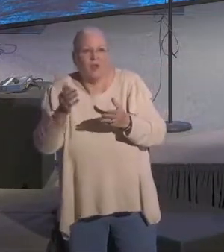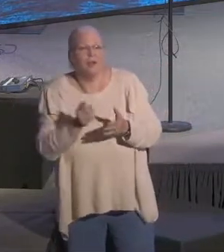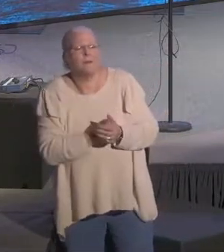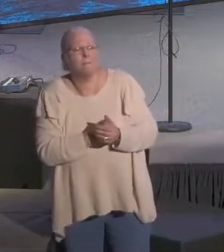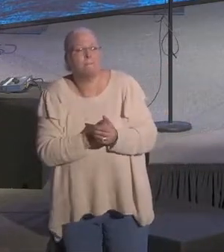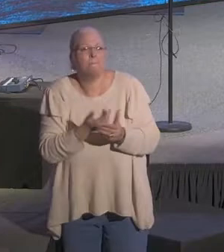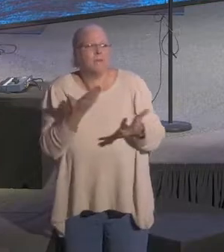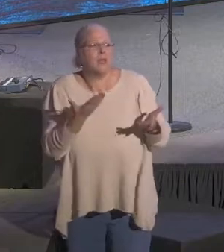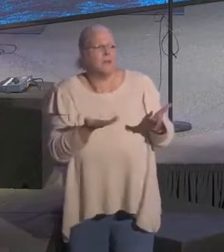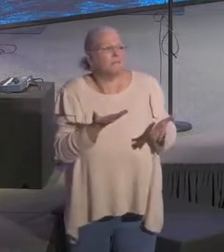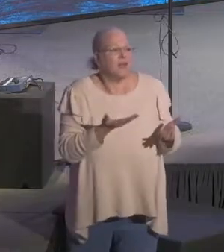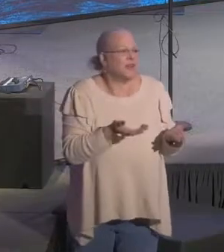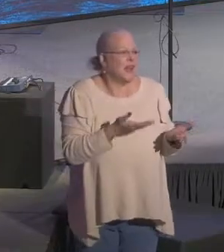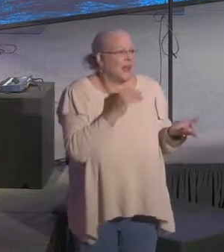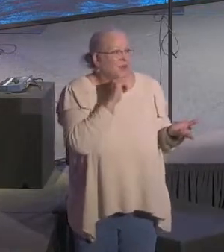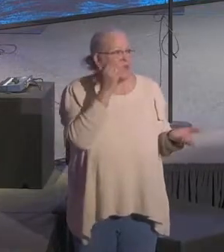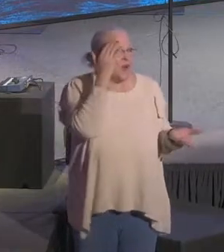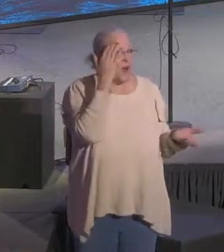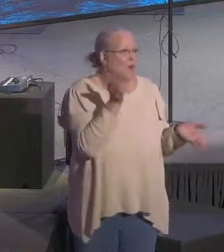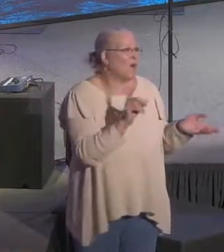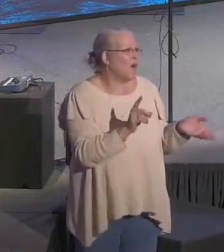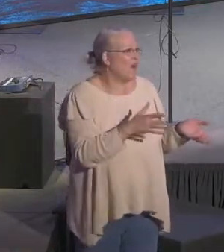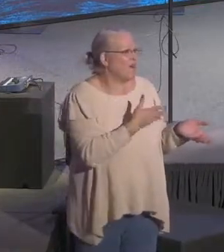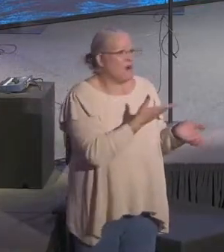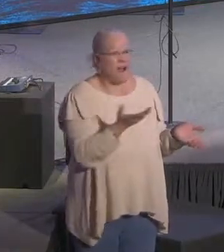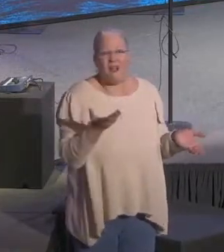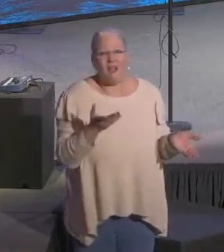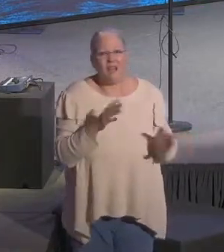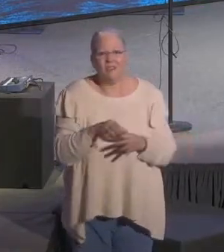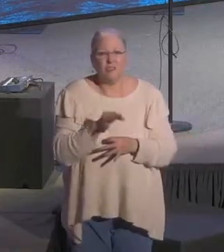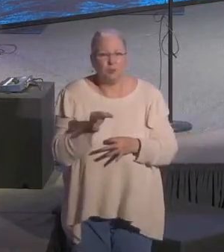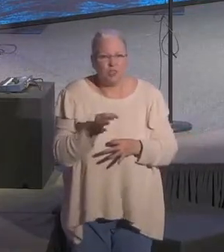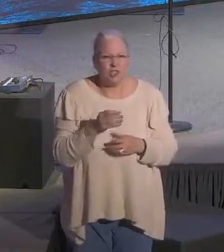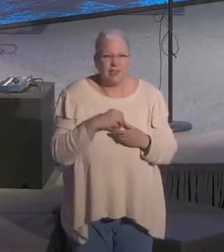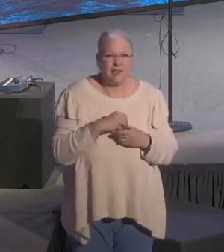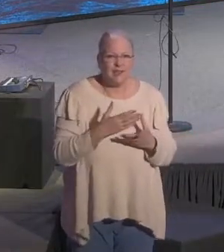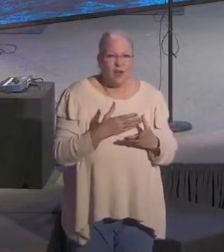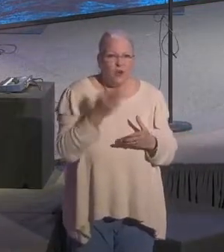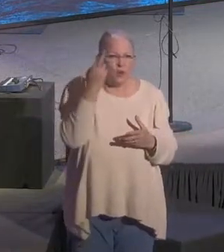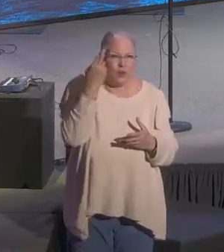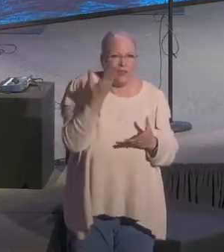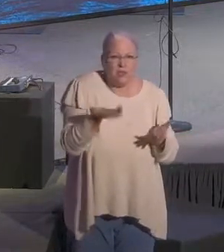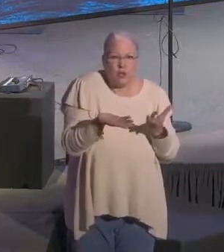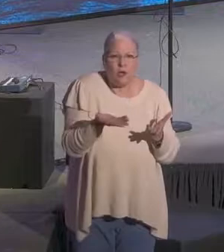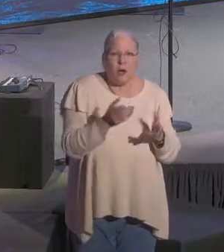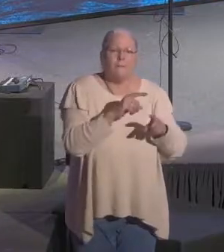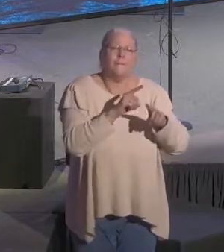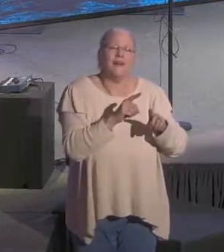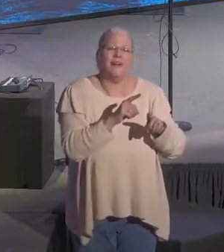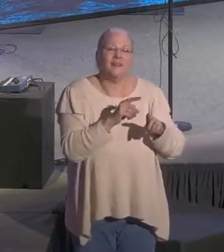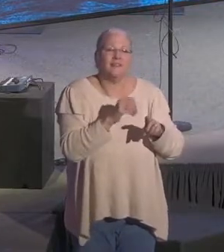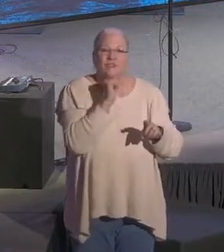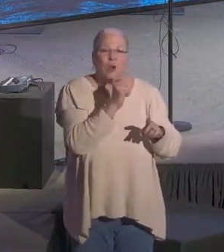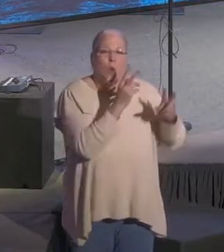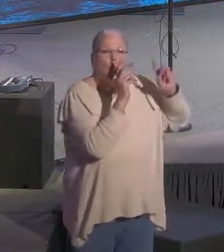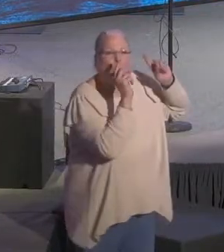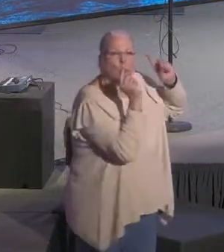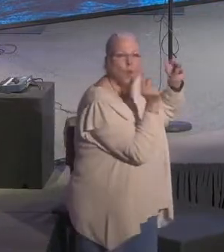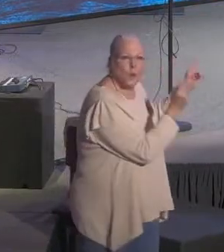your wife made you come or your husband made you come or your mother-in-law made you come. Whatever, whatever reason you're here today, don't look to me.